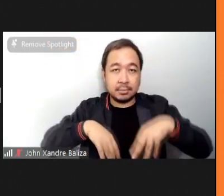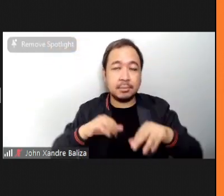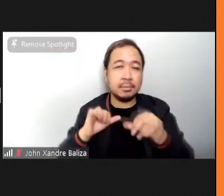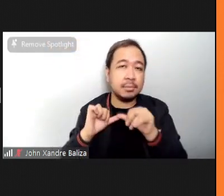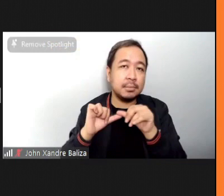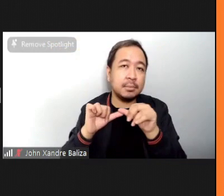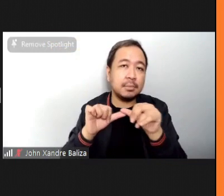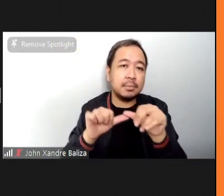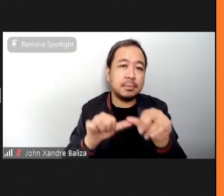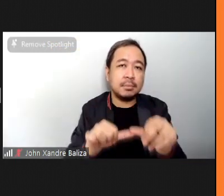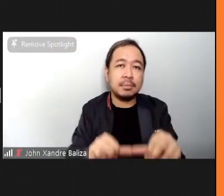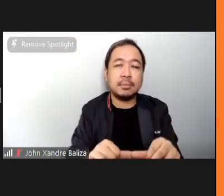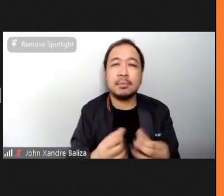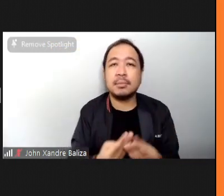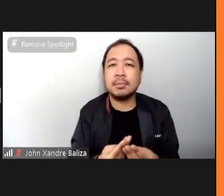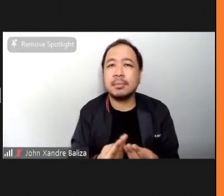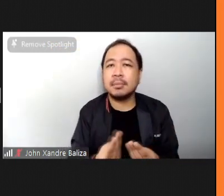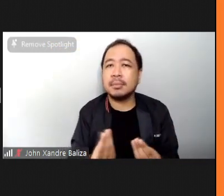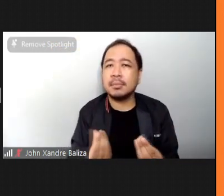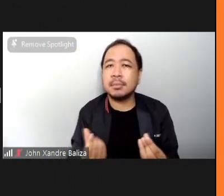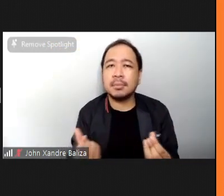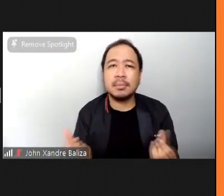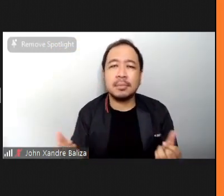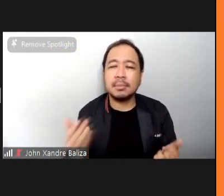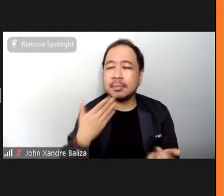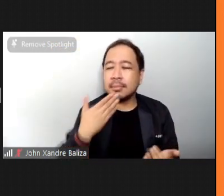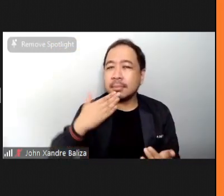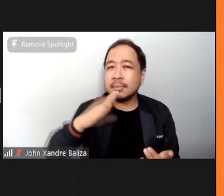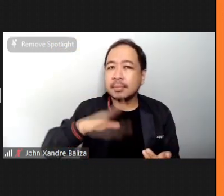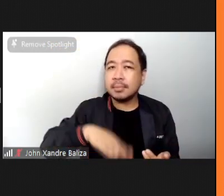Washing away all those bad energies.